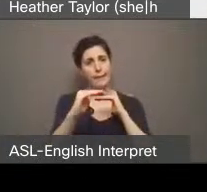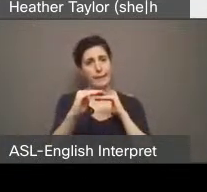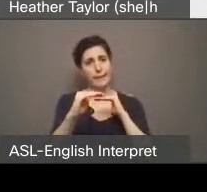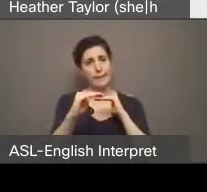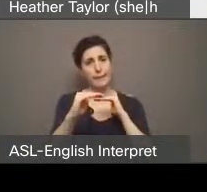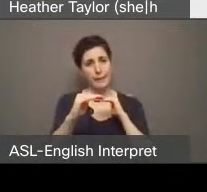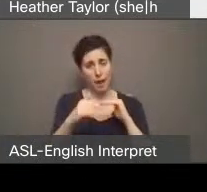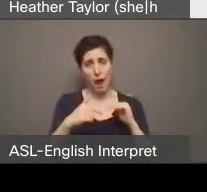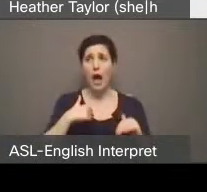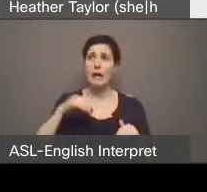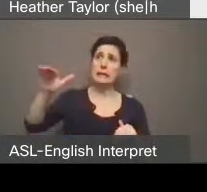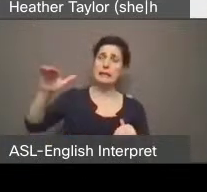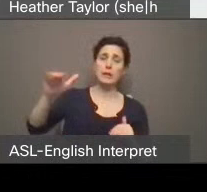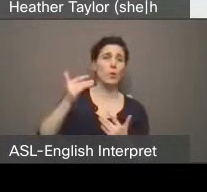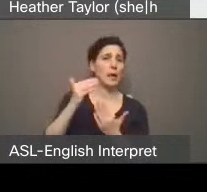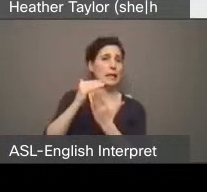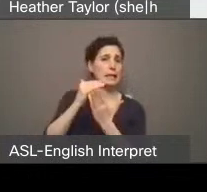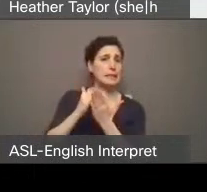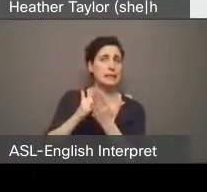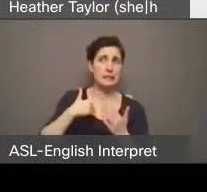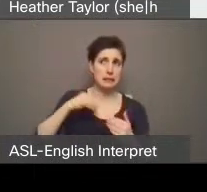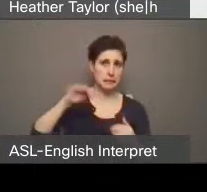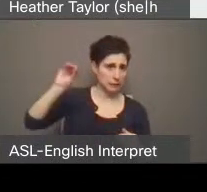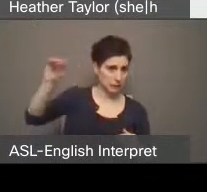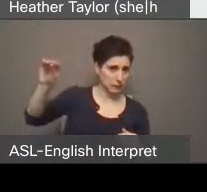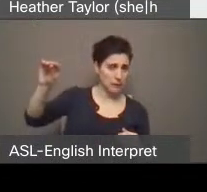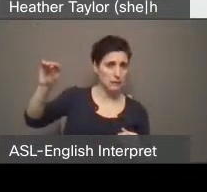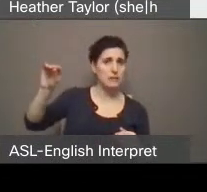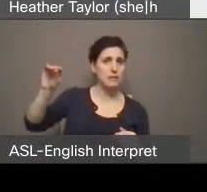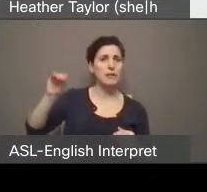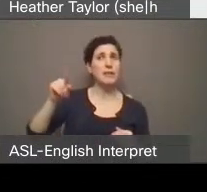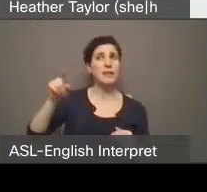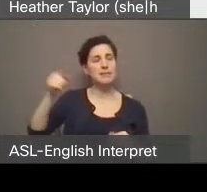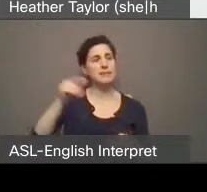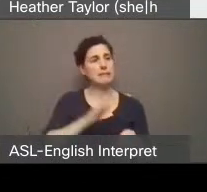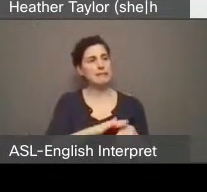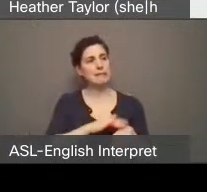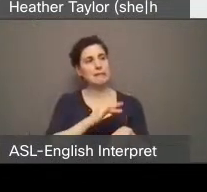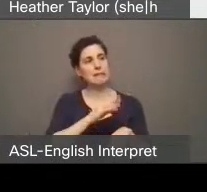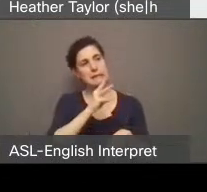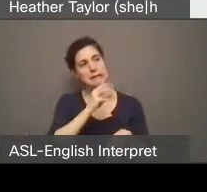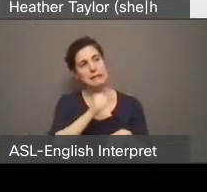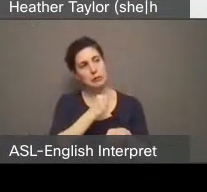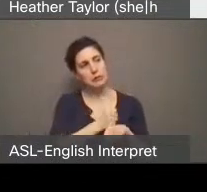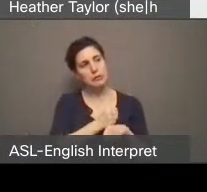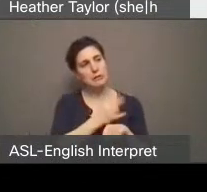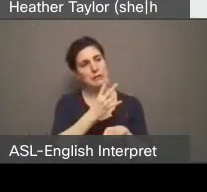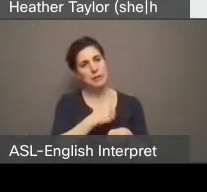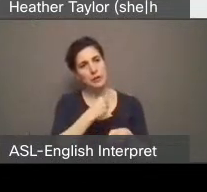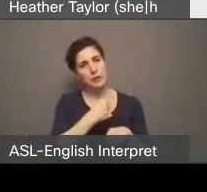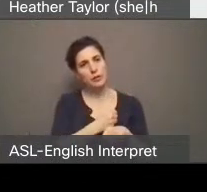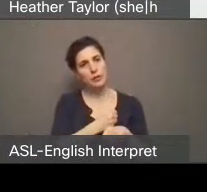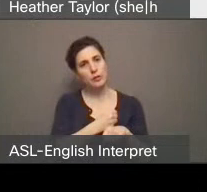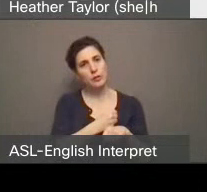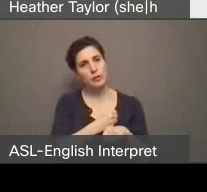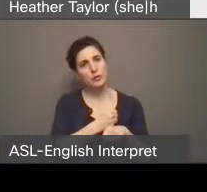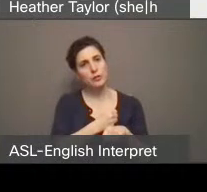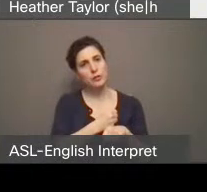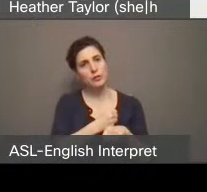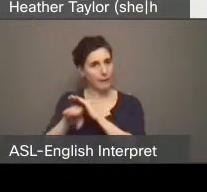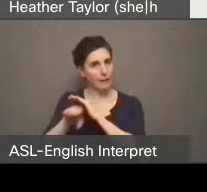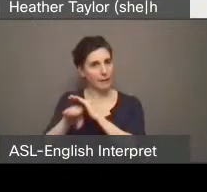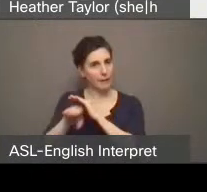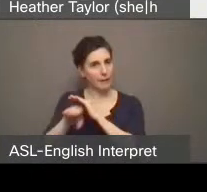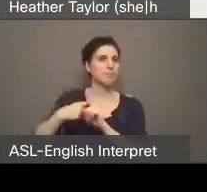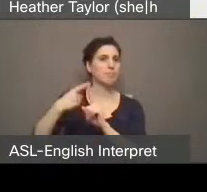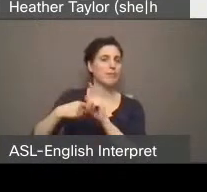apparently I have about six to seven, six or seven years remaining. So I'm sort of